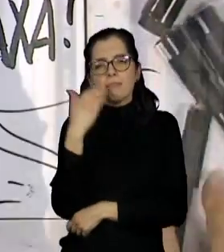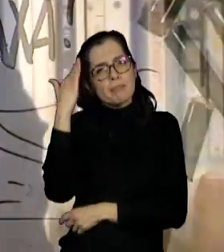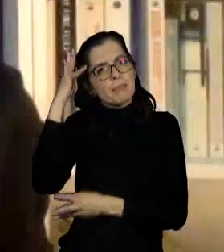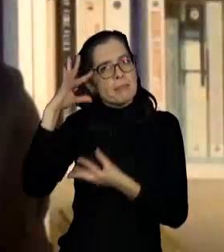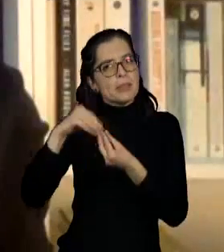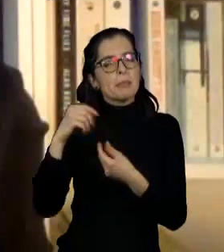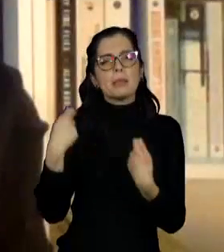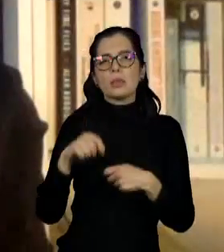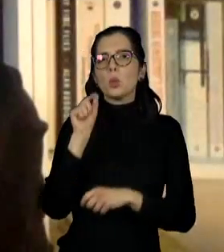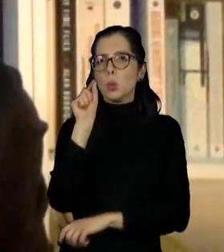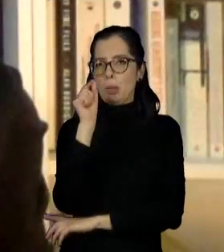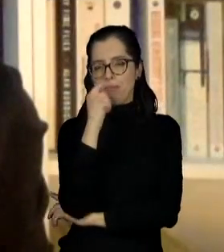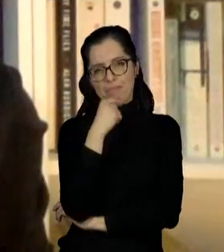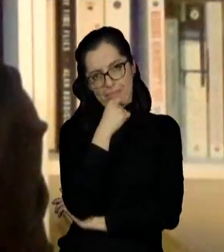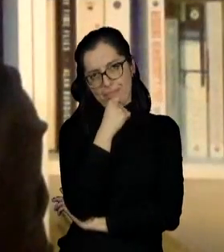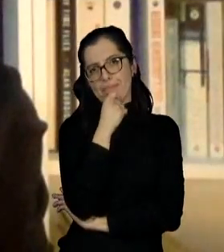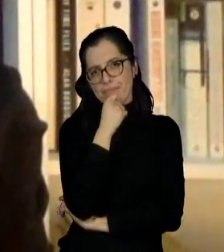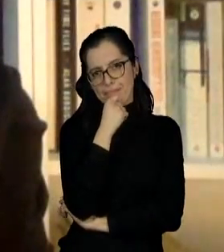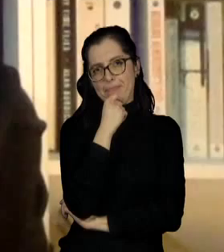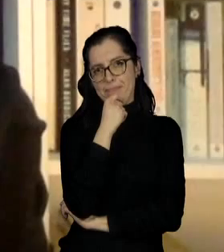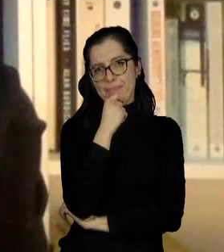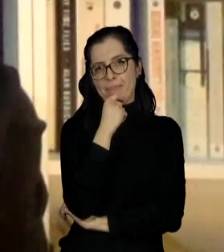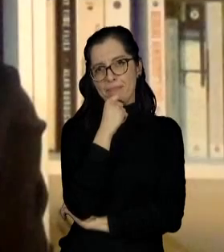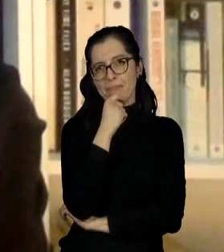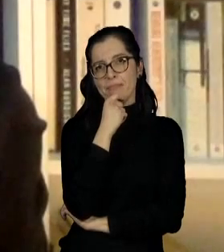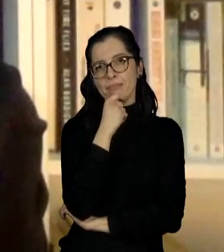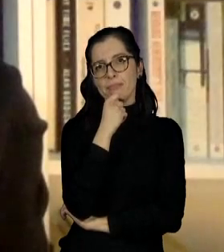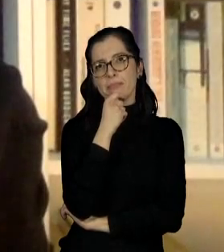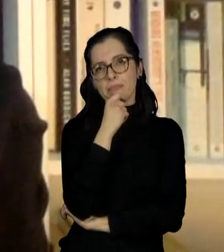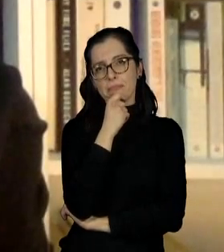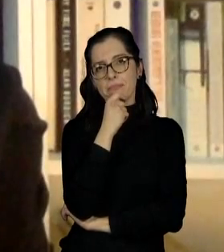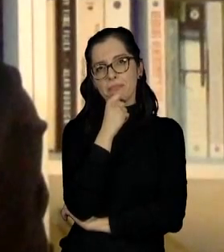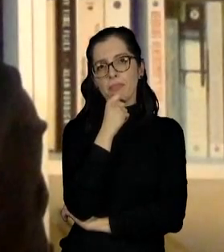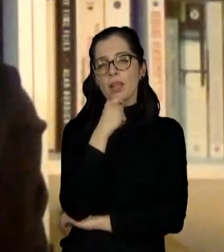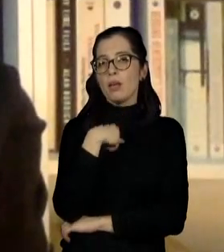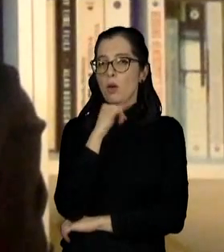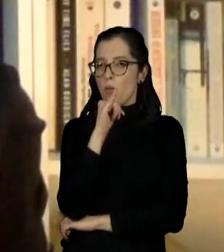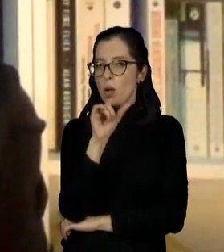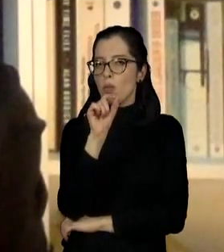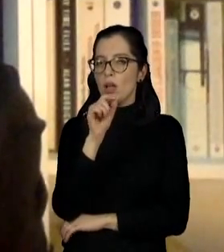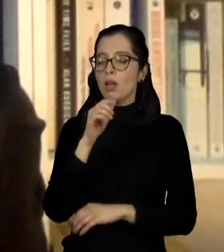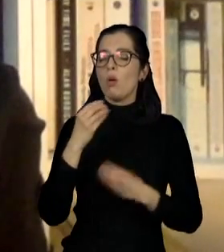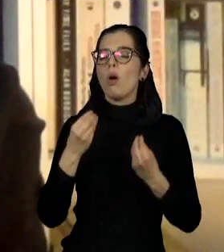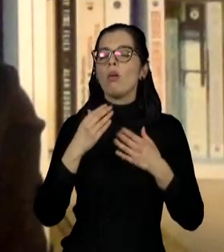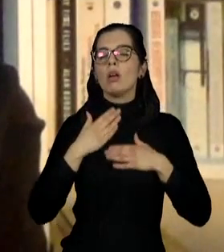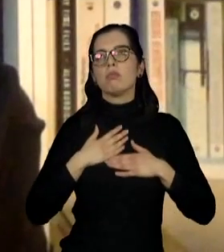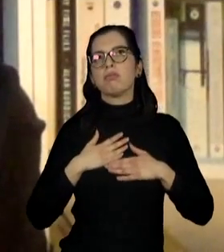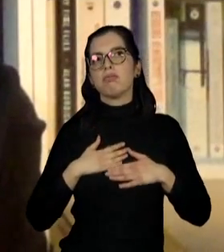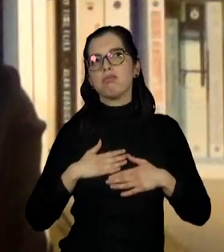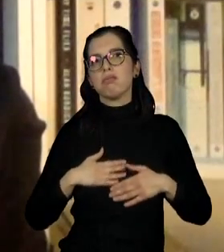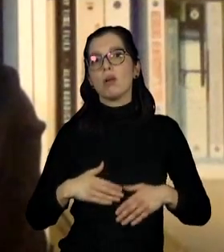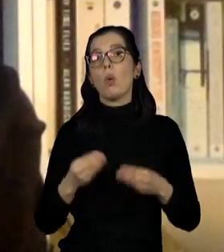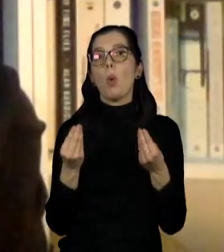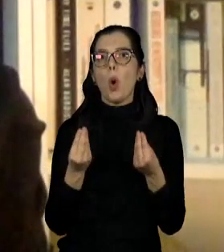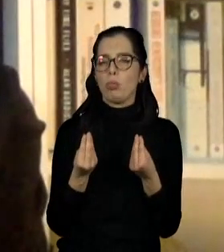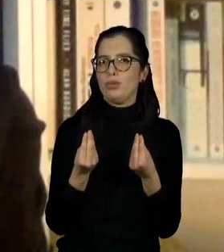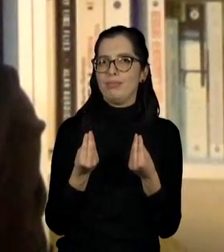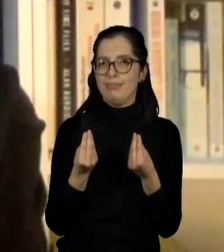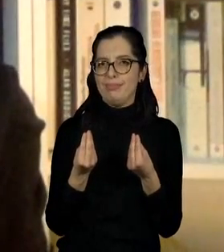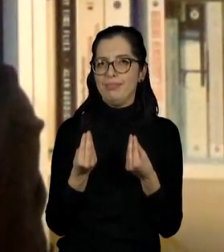uma coisa que nós precisamos entender é como, eu diria, como relax.